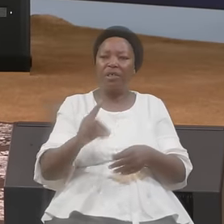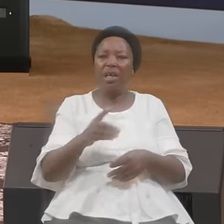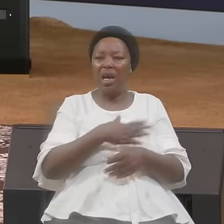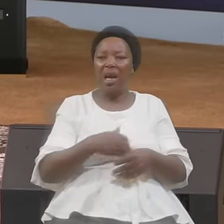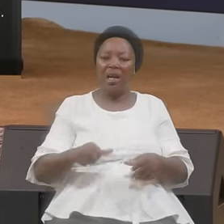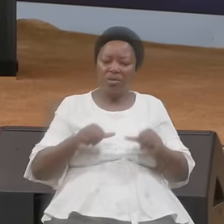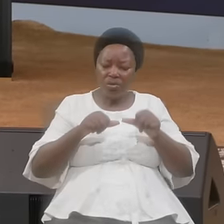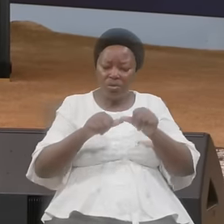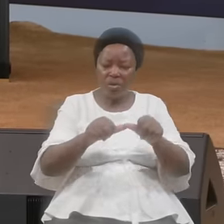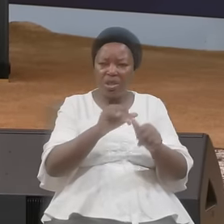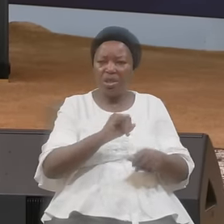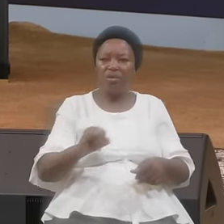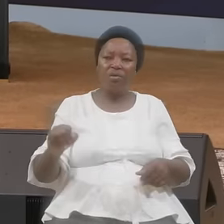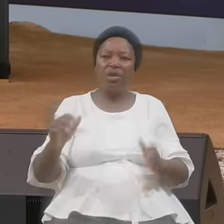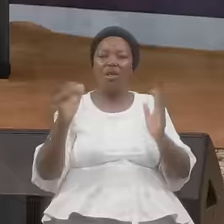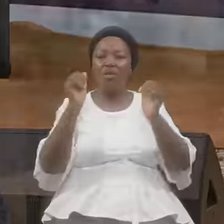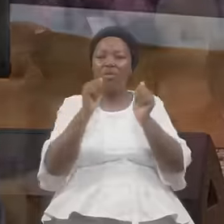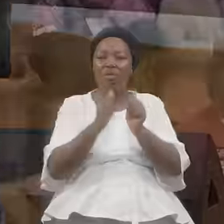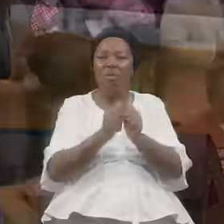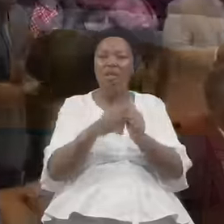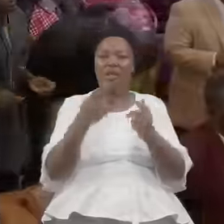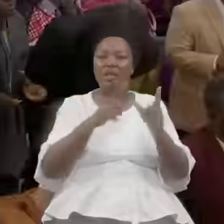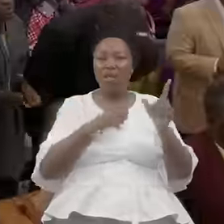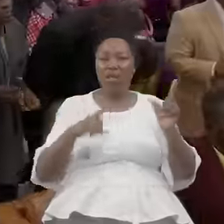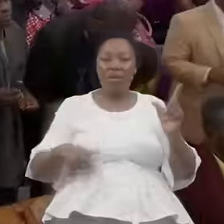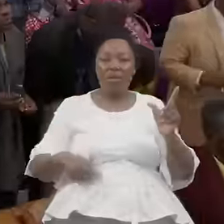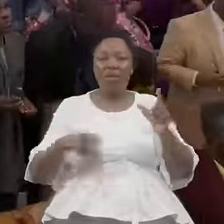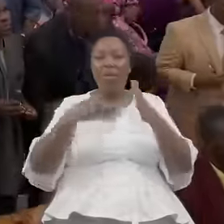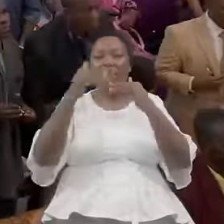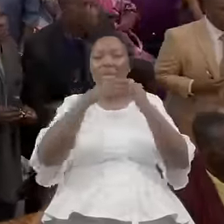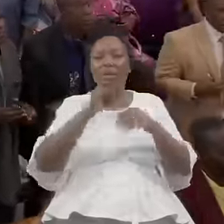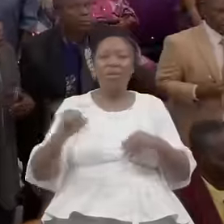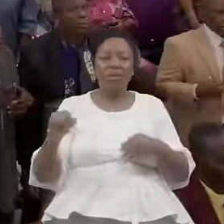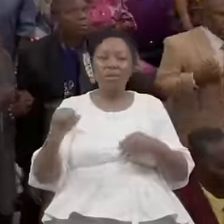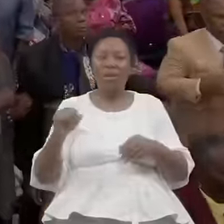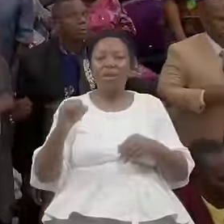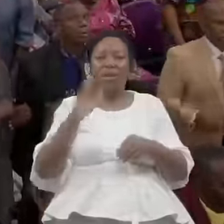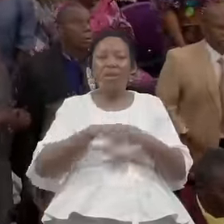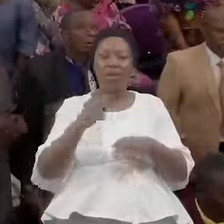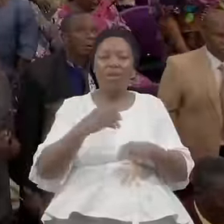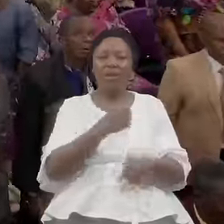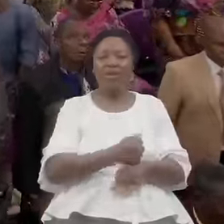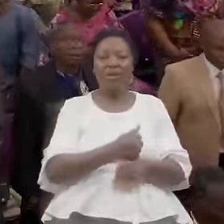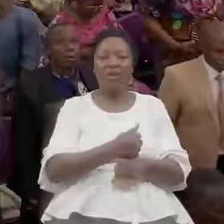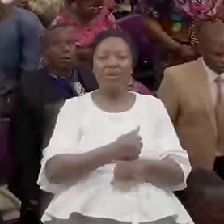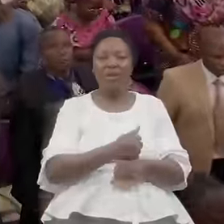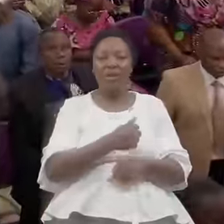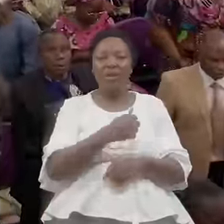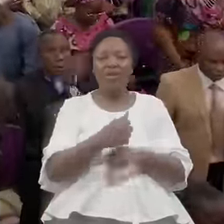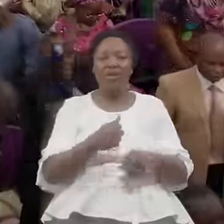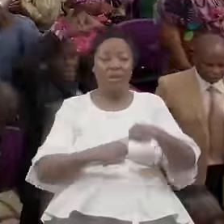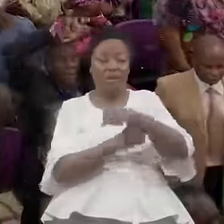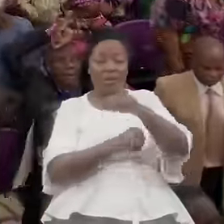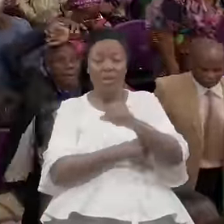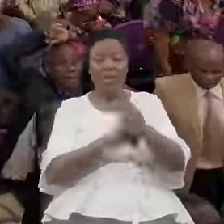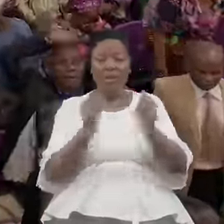Continuing With The Lord Building On The Foundation Who Is Christ Open Your